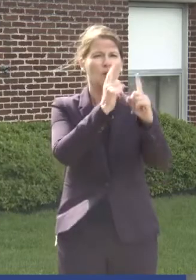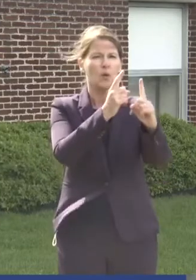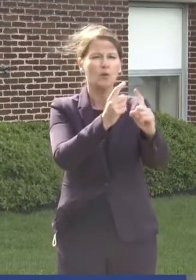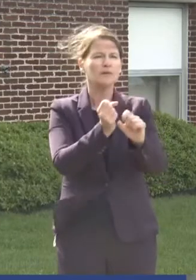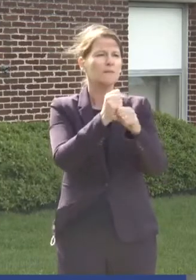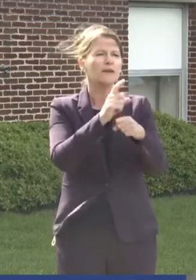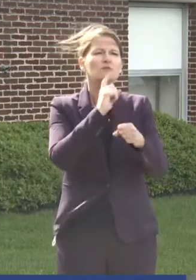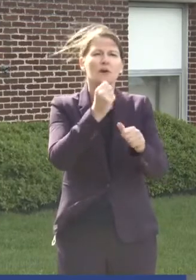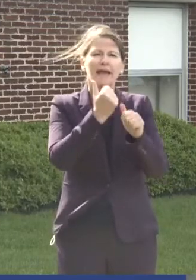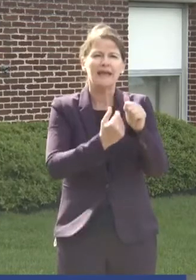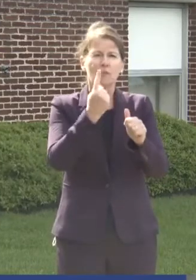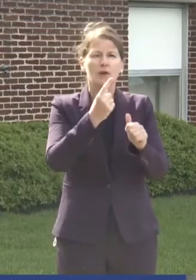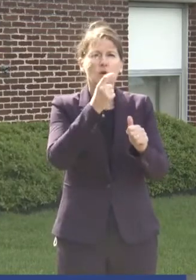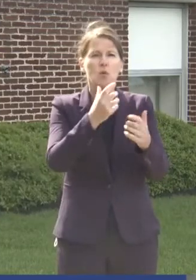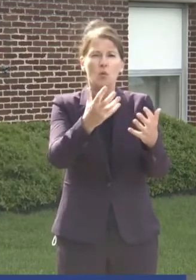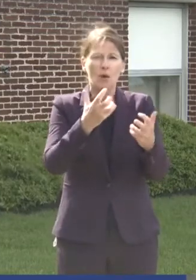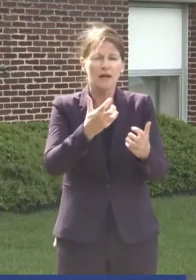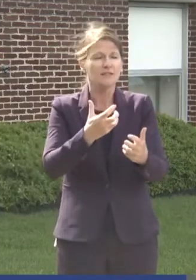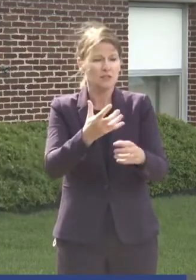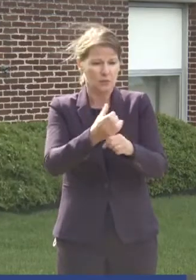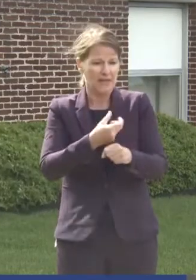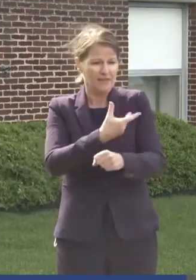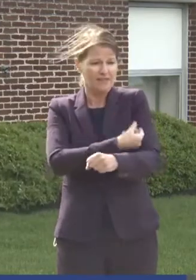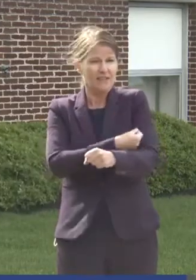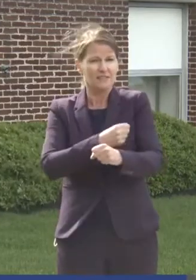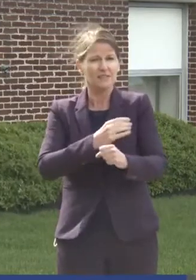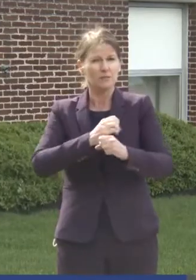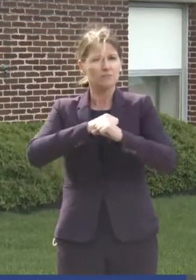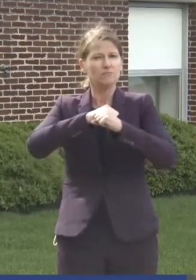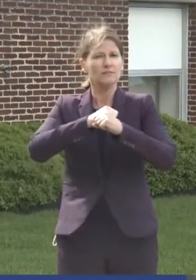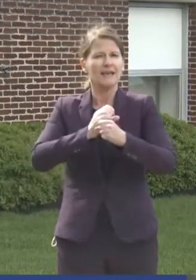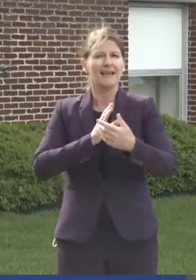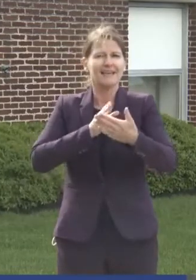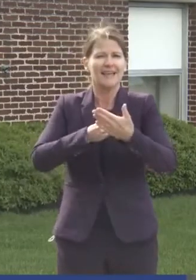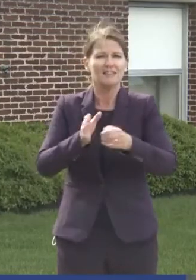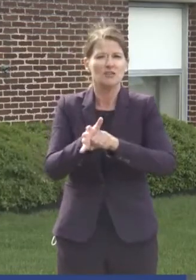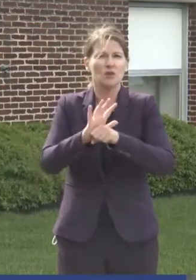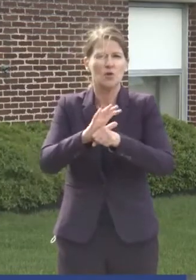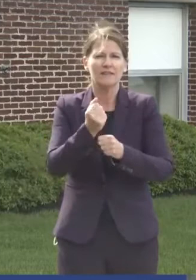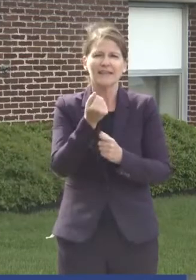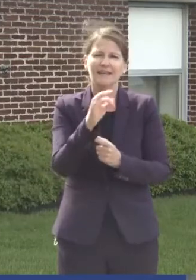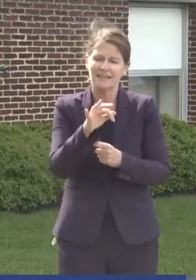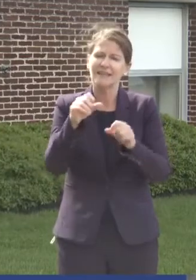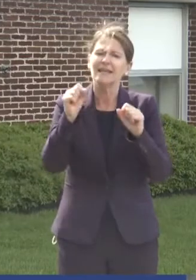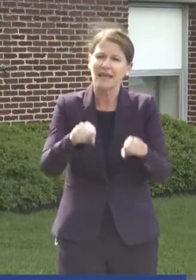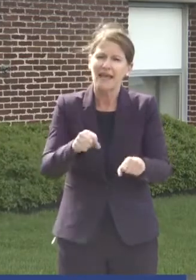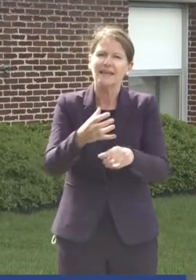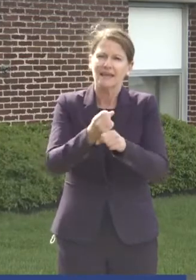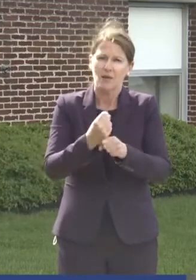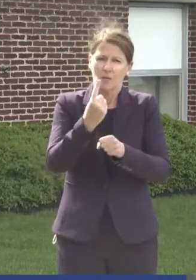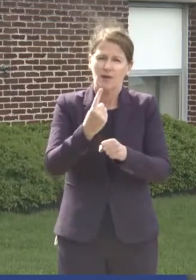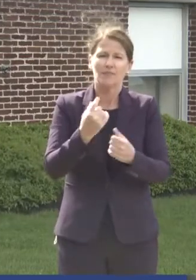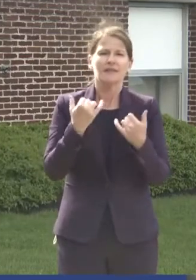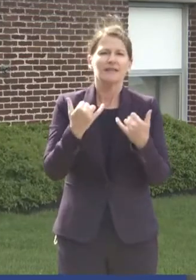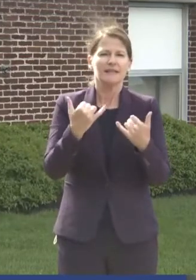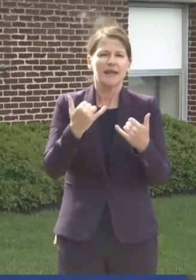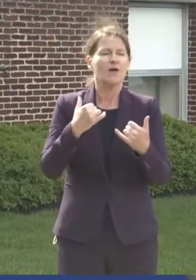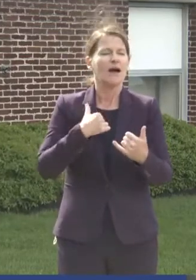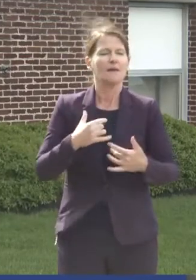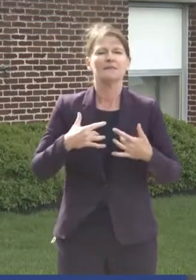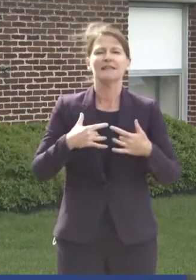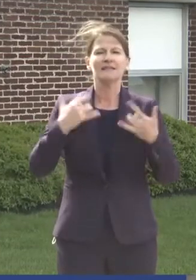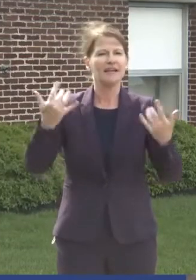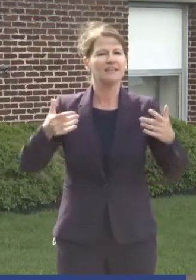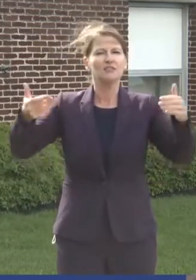ensure anyone who wants to be vaccinated against COVID-19 can be. At this time, I am